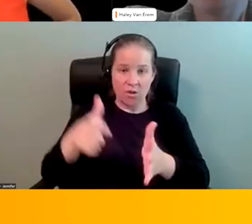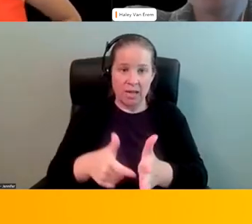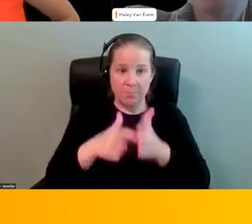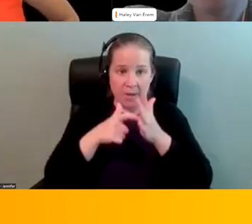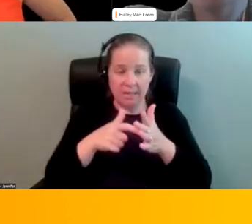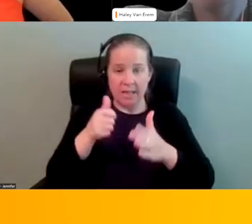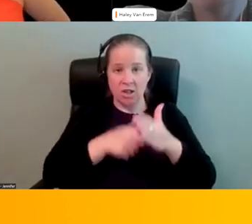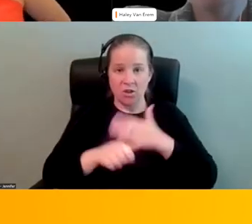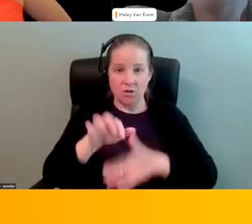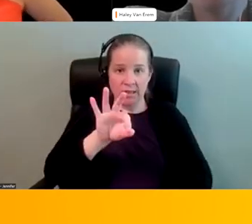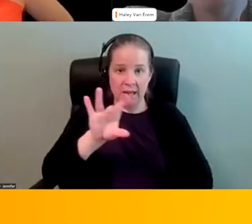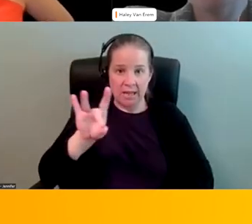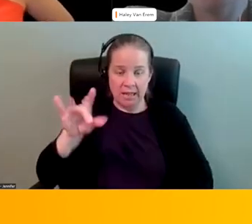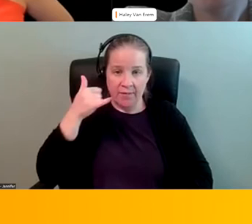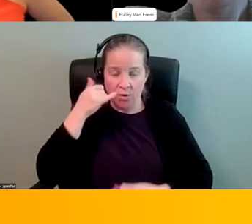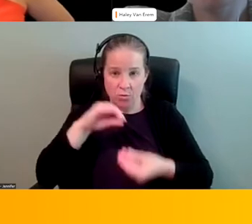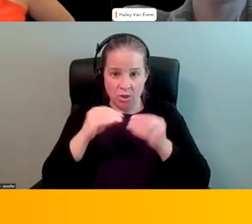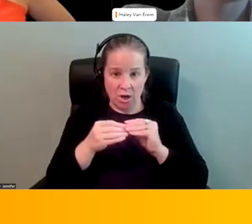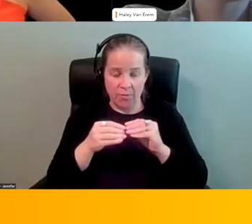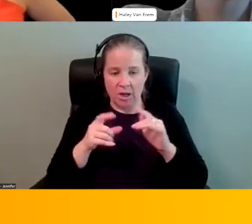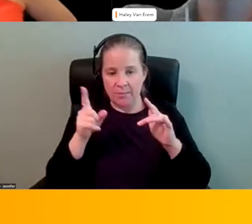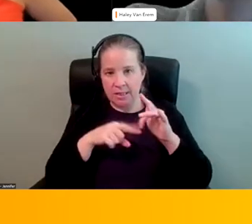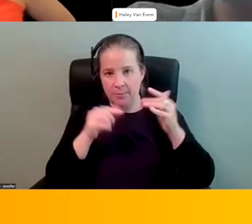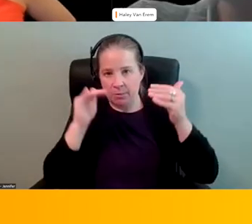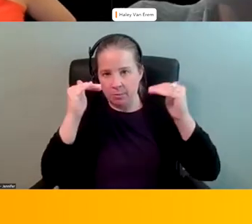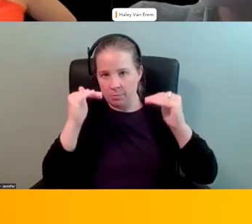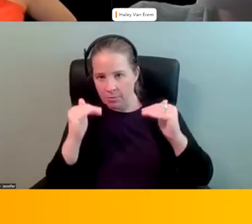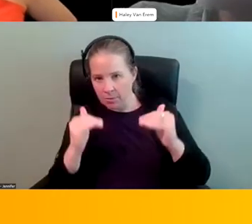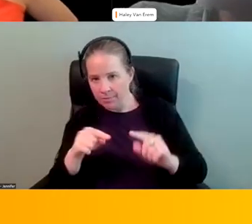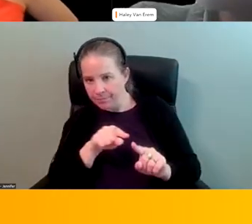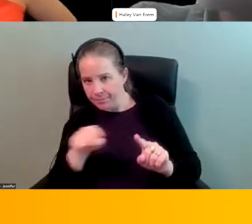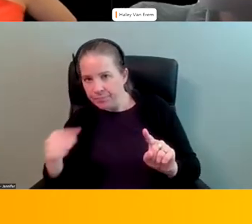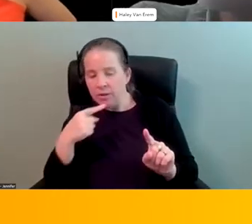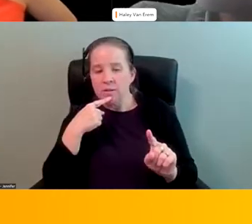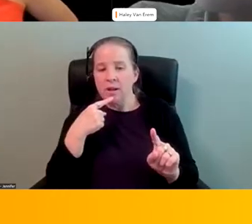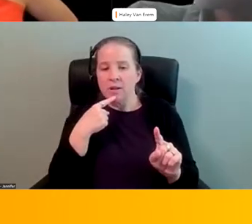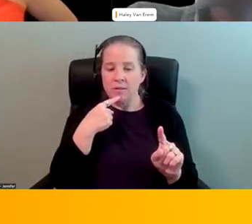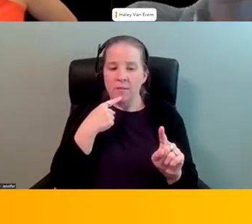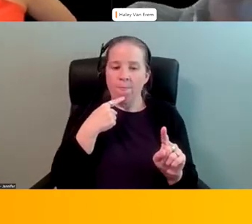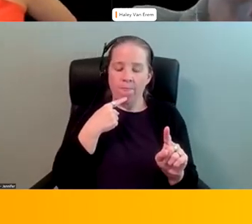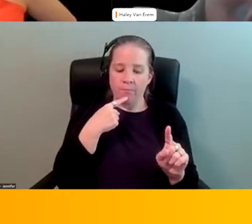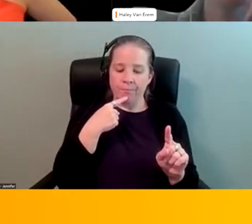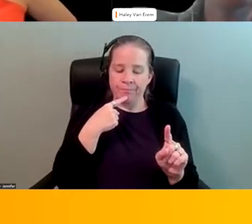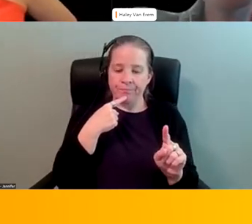phone number. I'm skipping down a little bit. I'm And it says that, um, the General Assembly